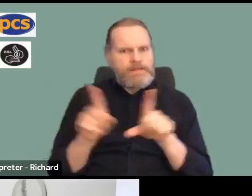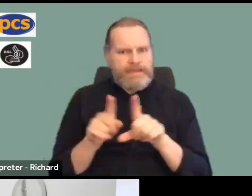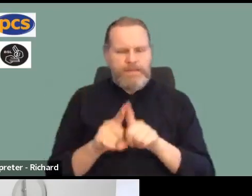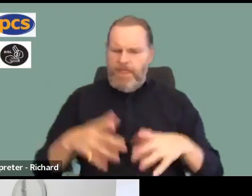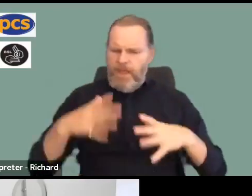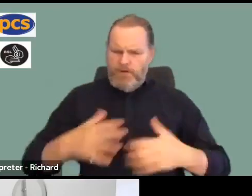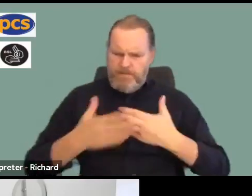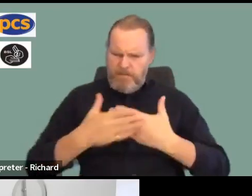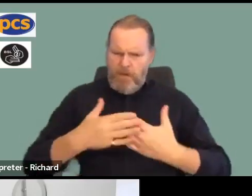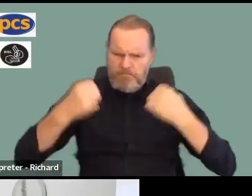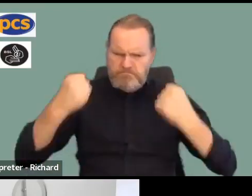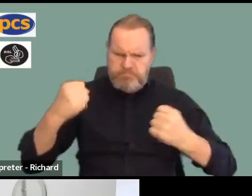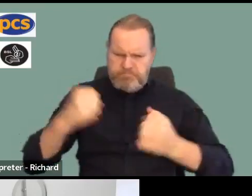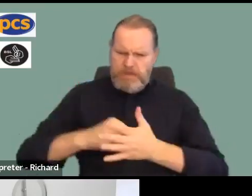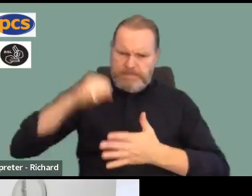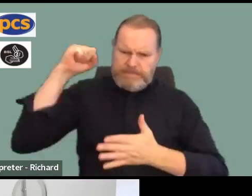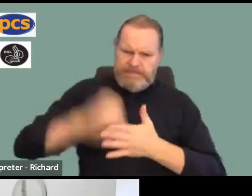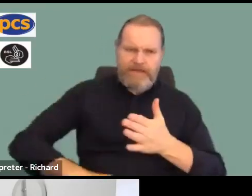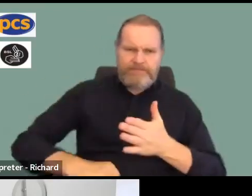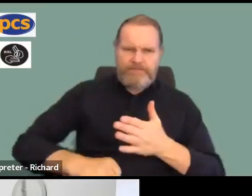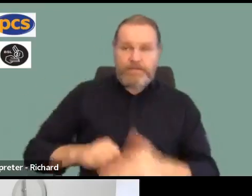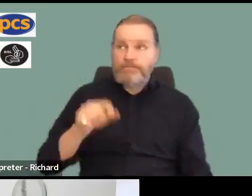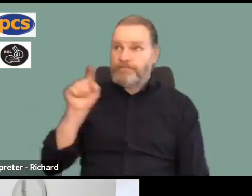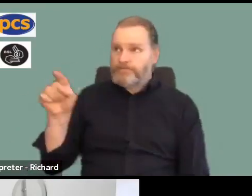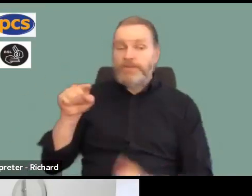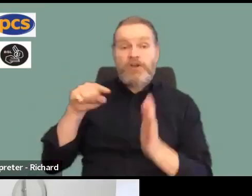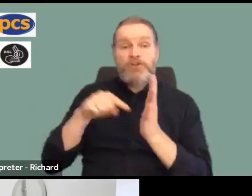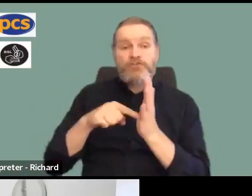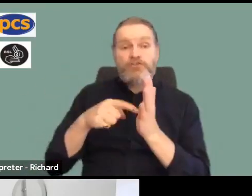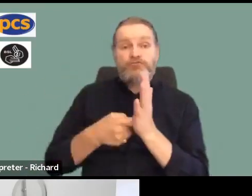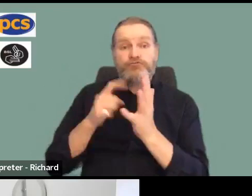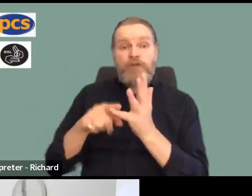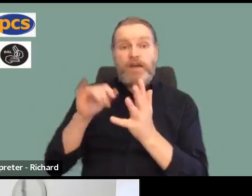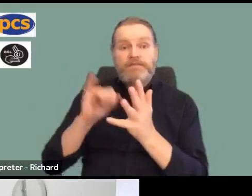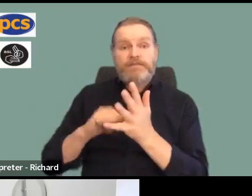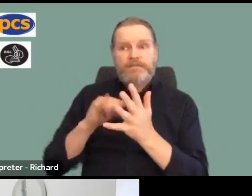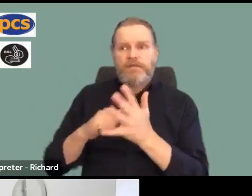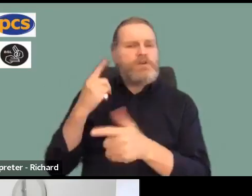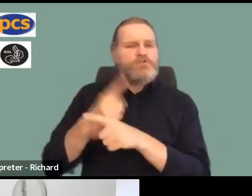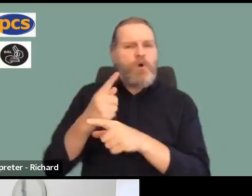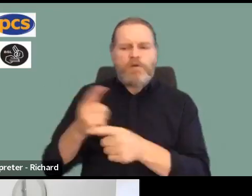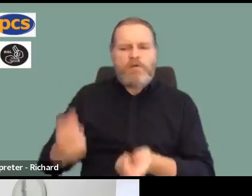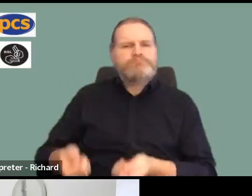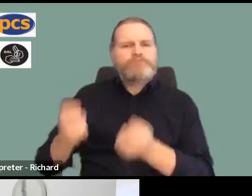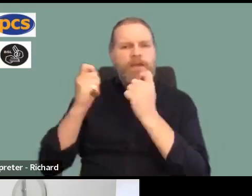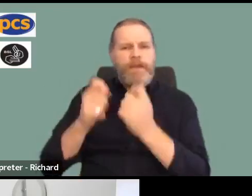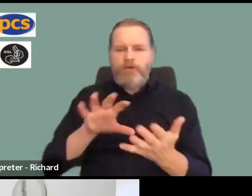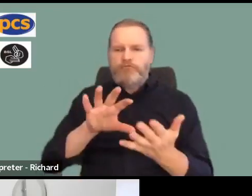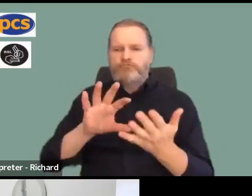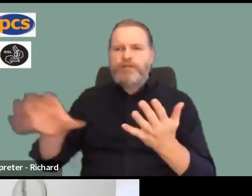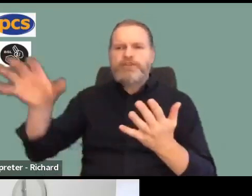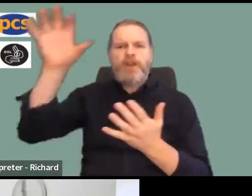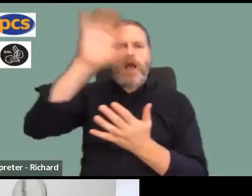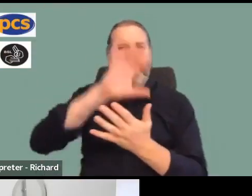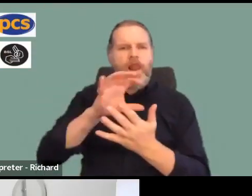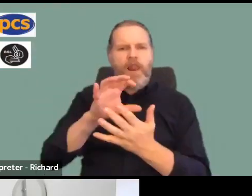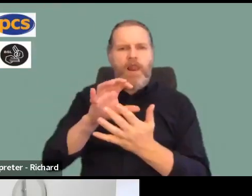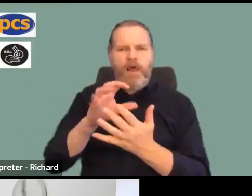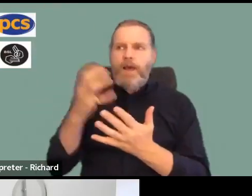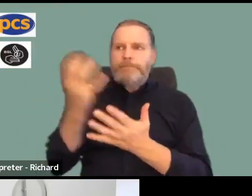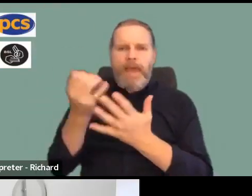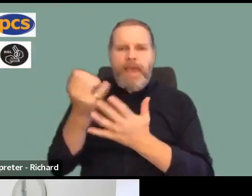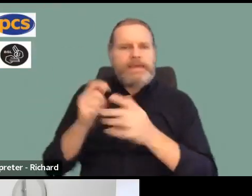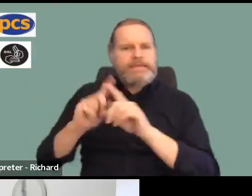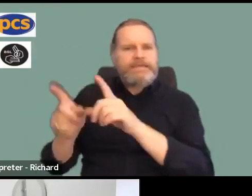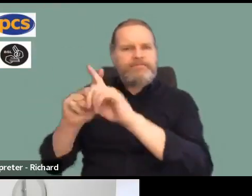This week, Liz Truss announced you want to introduce regional pay to reduce the pay of civil servants outside